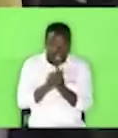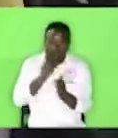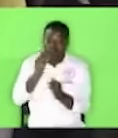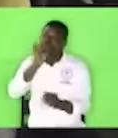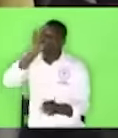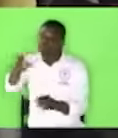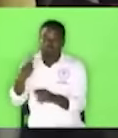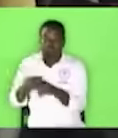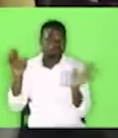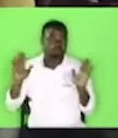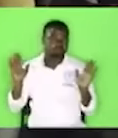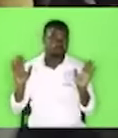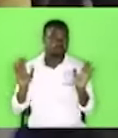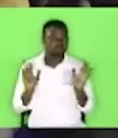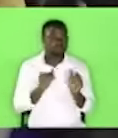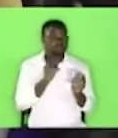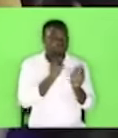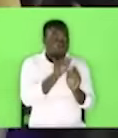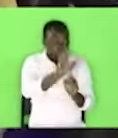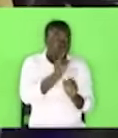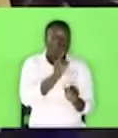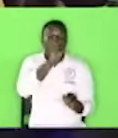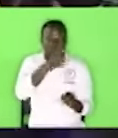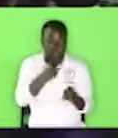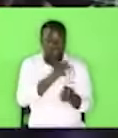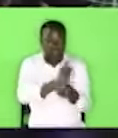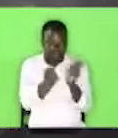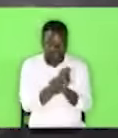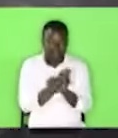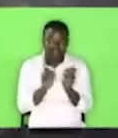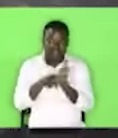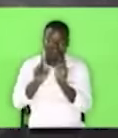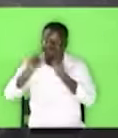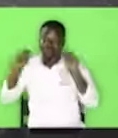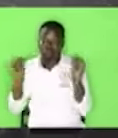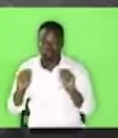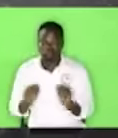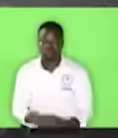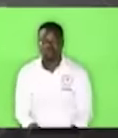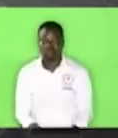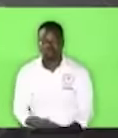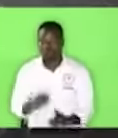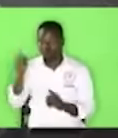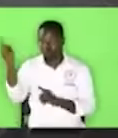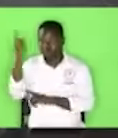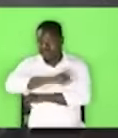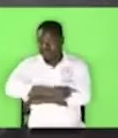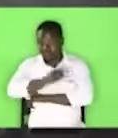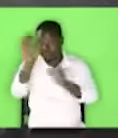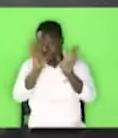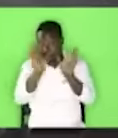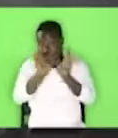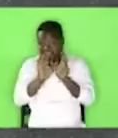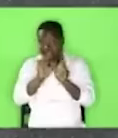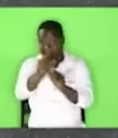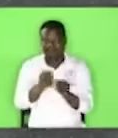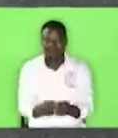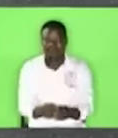If you like change your name and don't publish it one day your certificate will shock you.